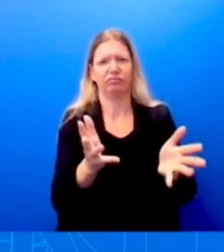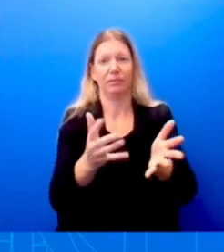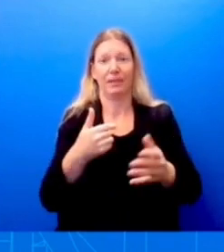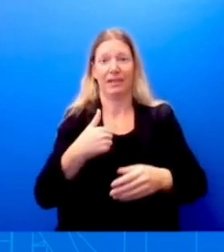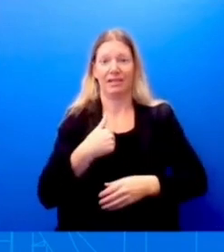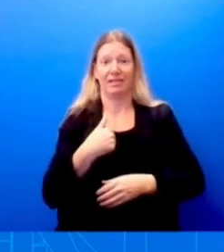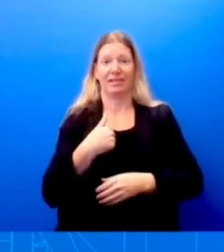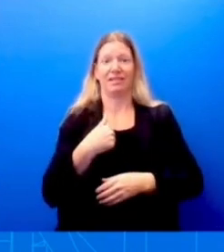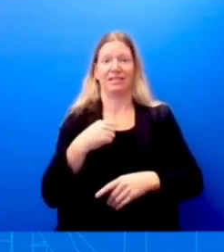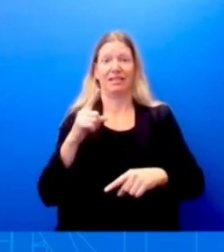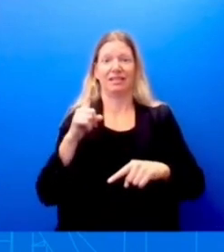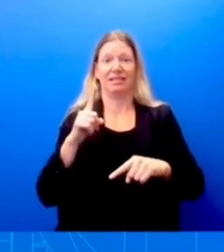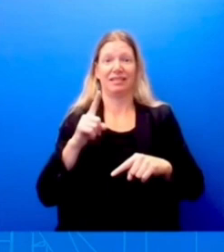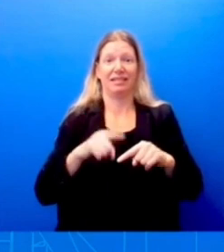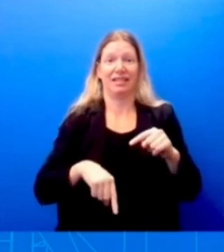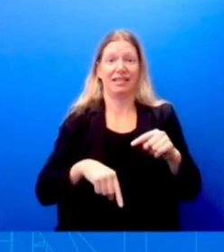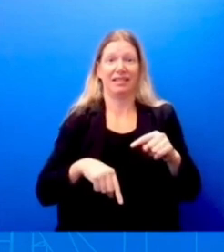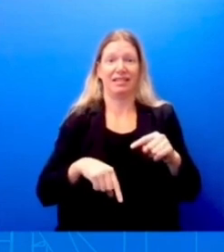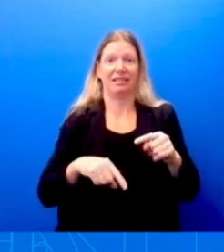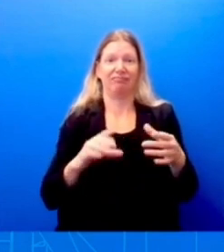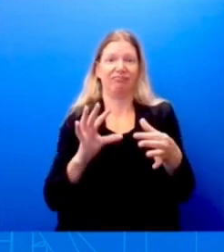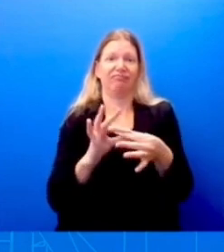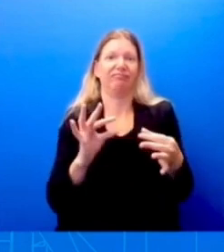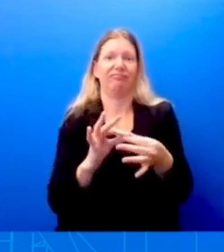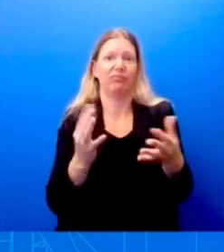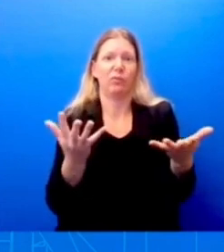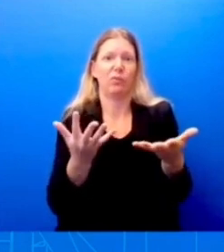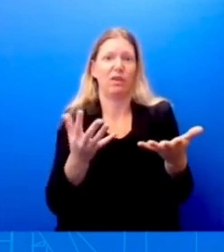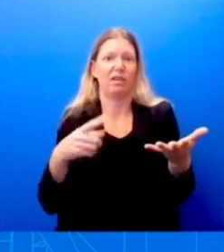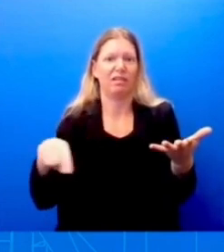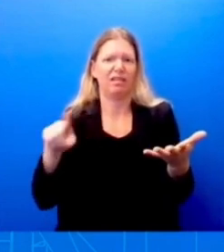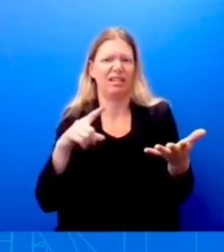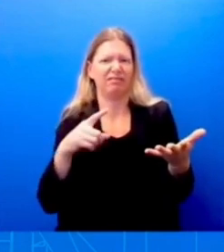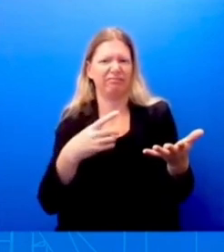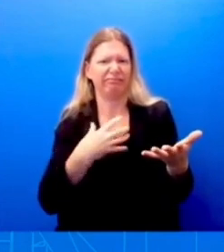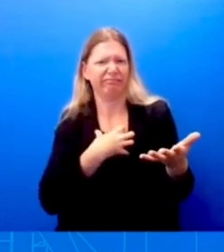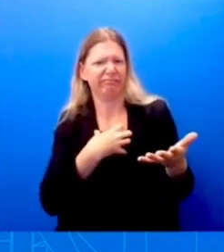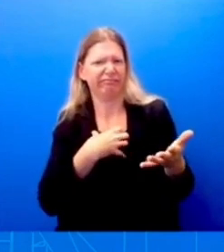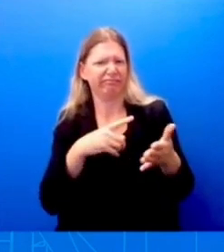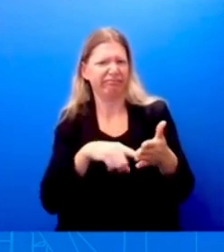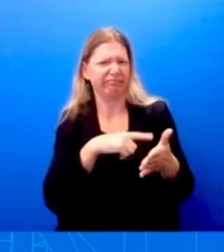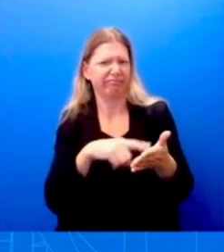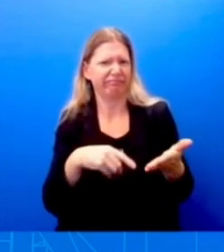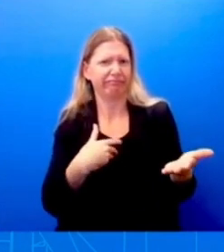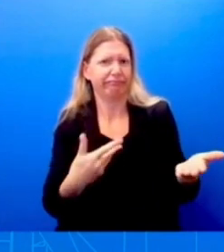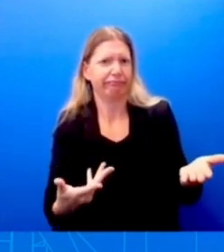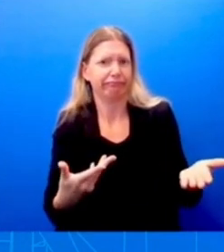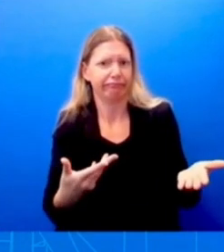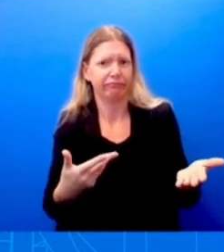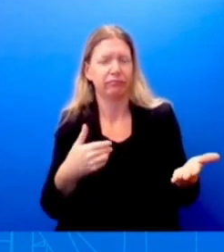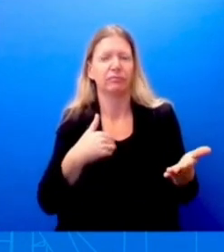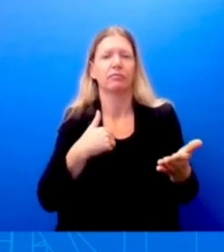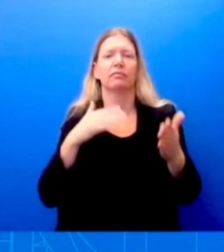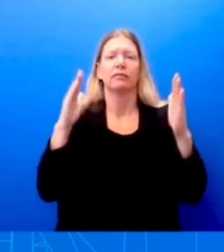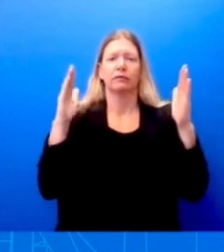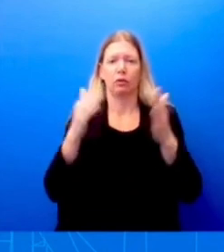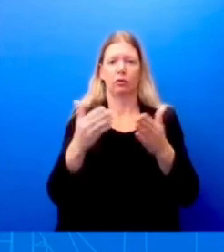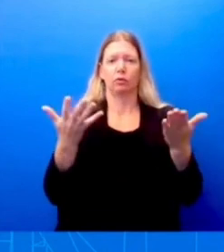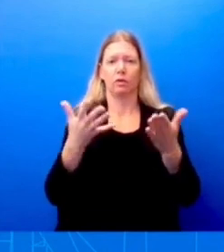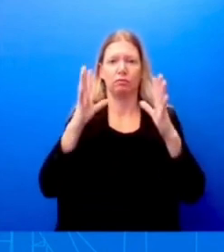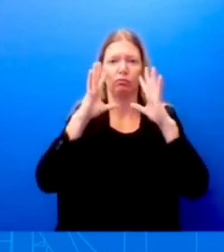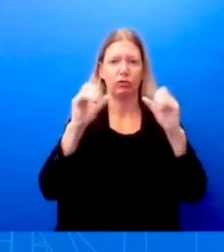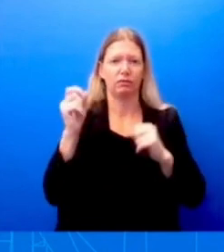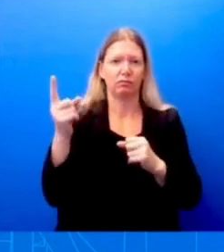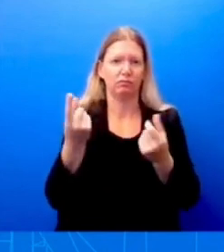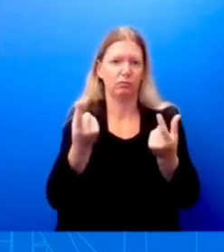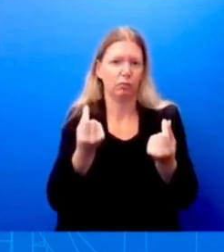uh, that, to what they're complaining about. What I can speak to is what the President is focused on. And again, we want to work in a bipartisan way